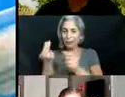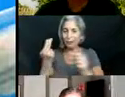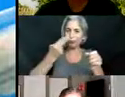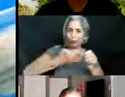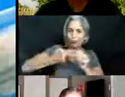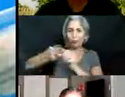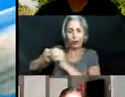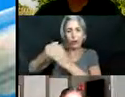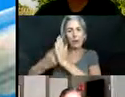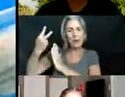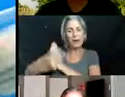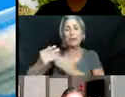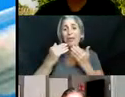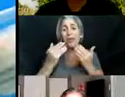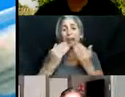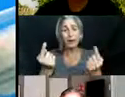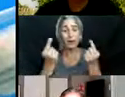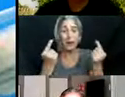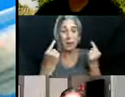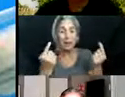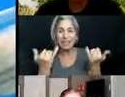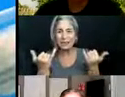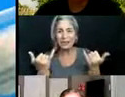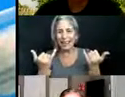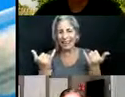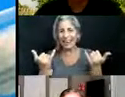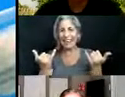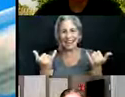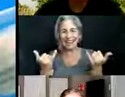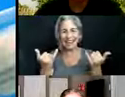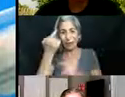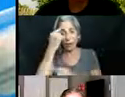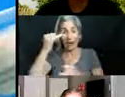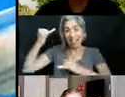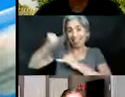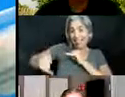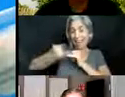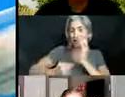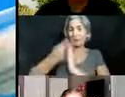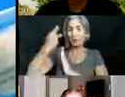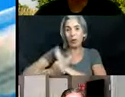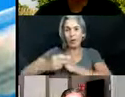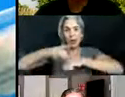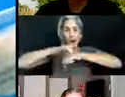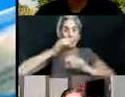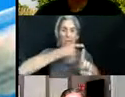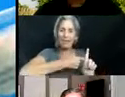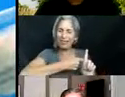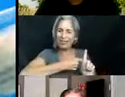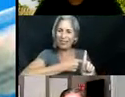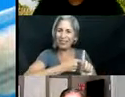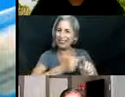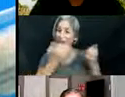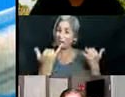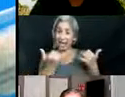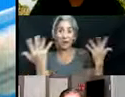program thank you all for coming today to our final program of earth month fittingly on earth